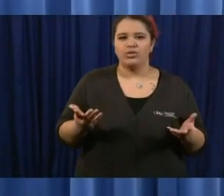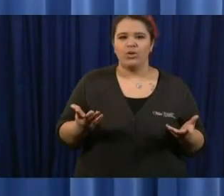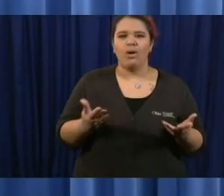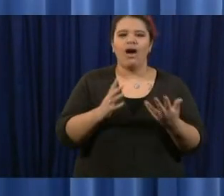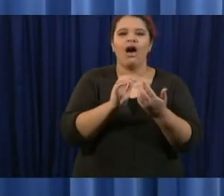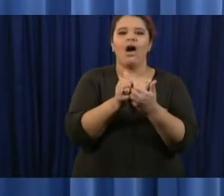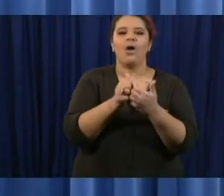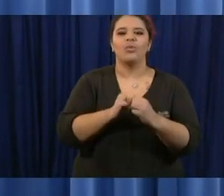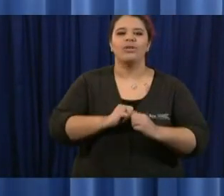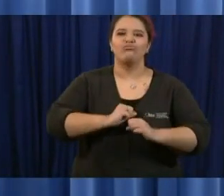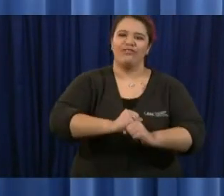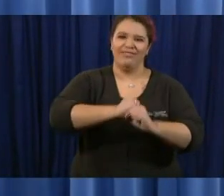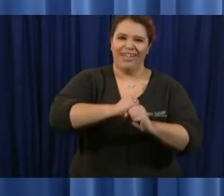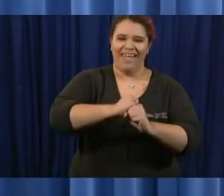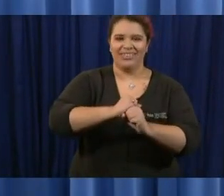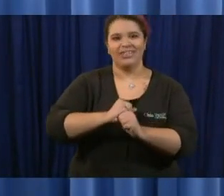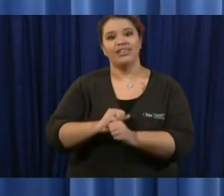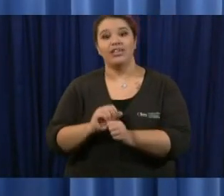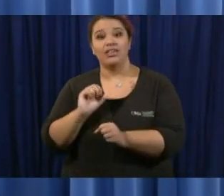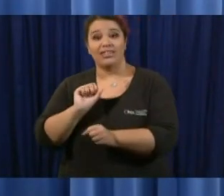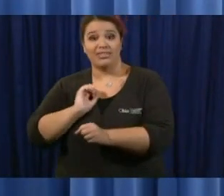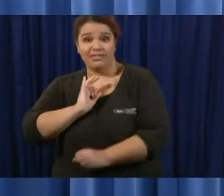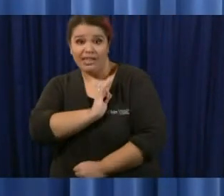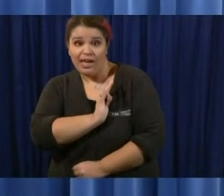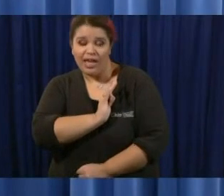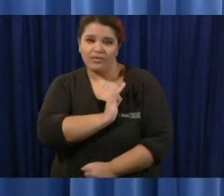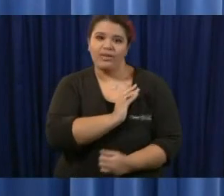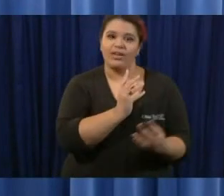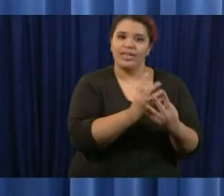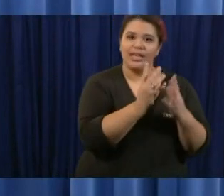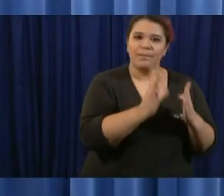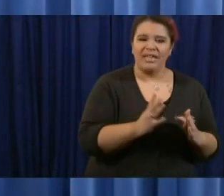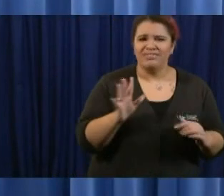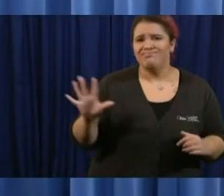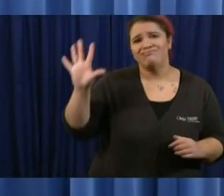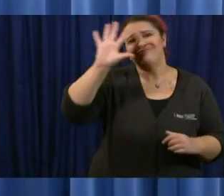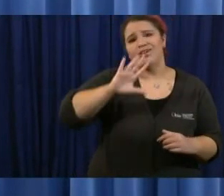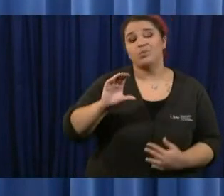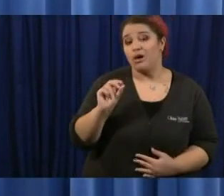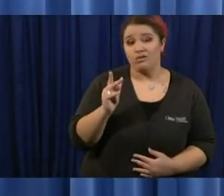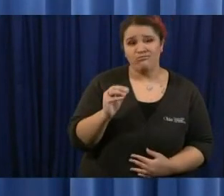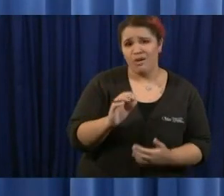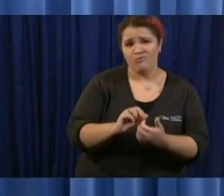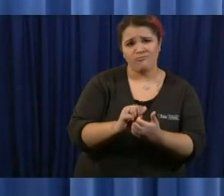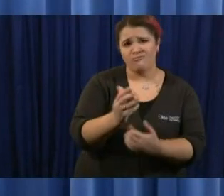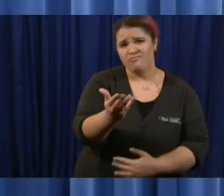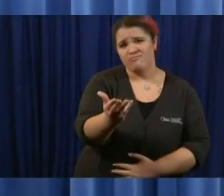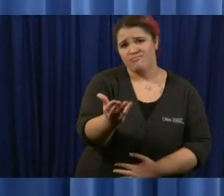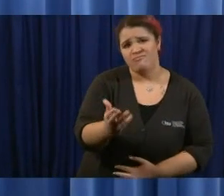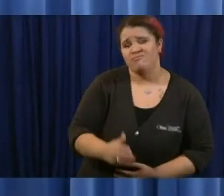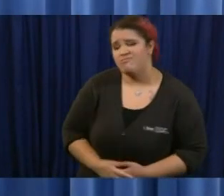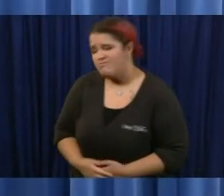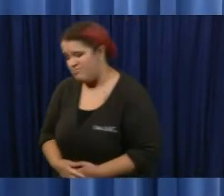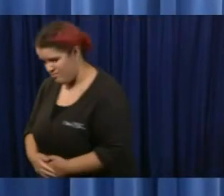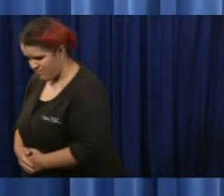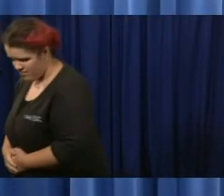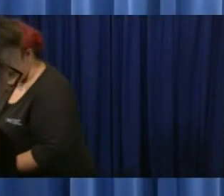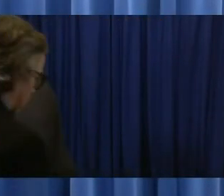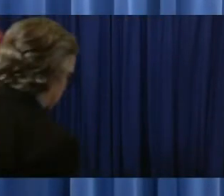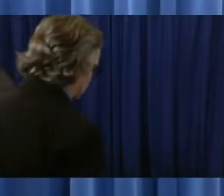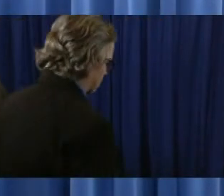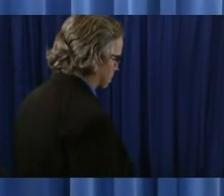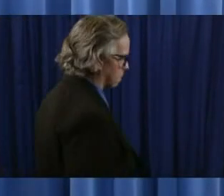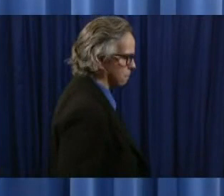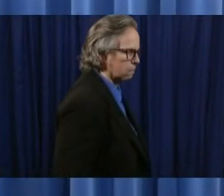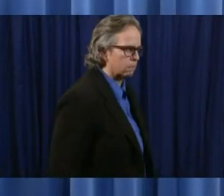and inmates in all the ohio prisons uh i i think it would be a good good idea uh